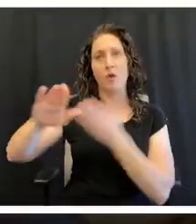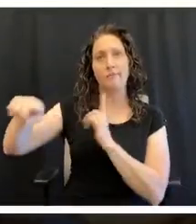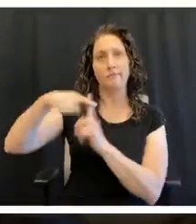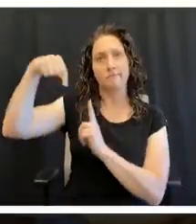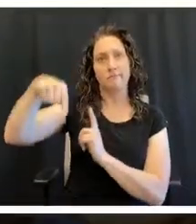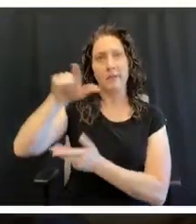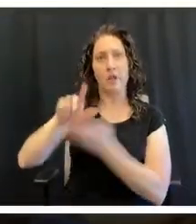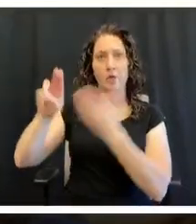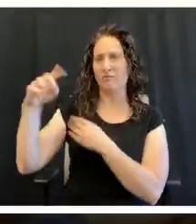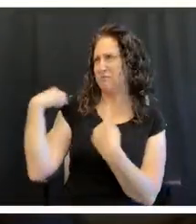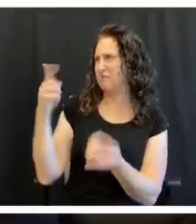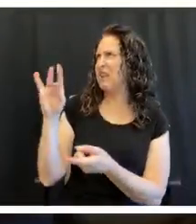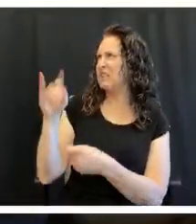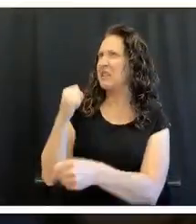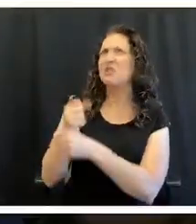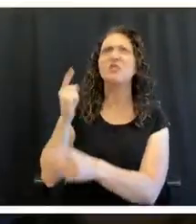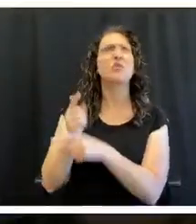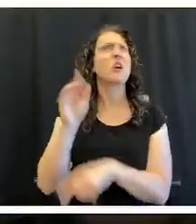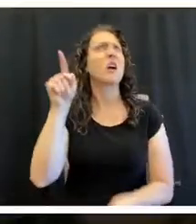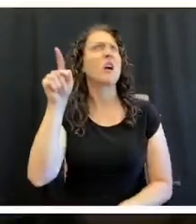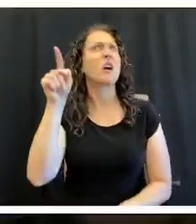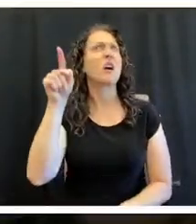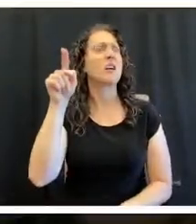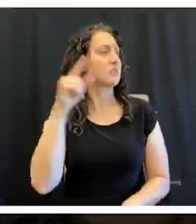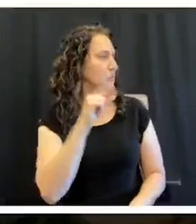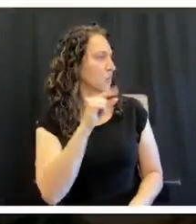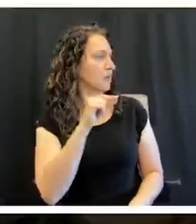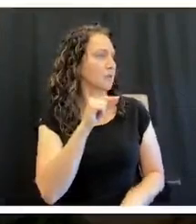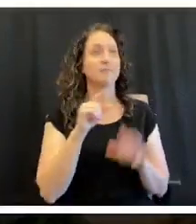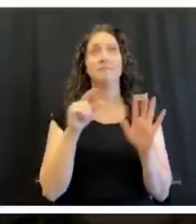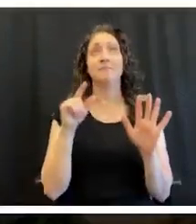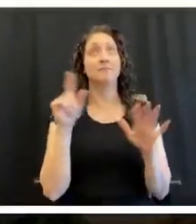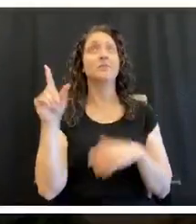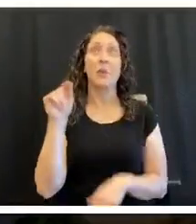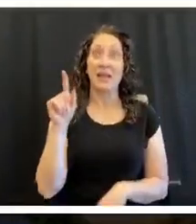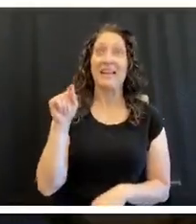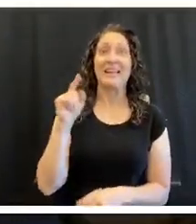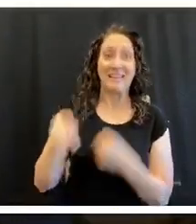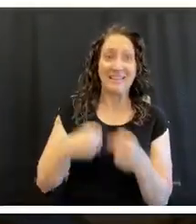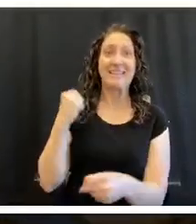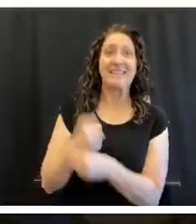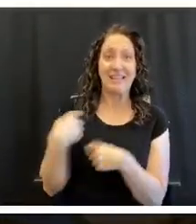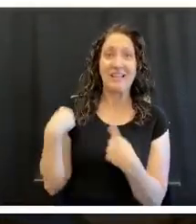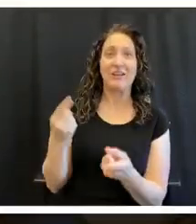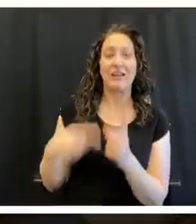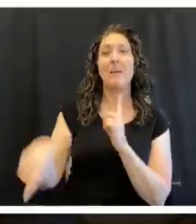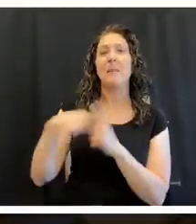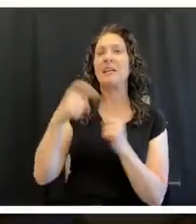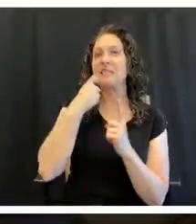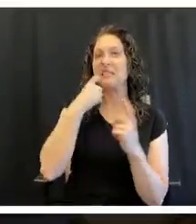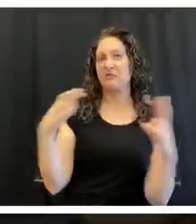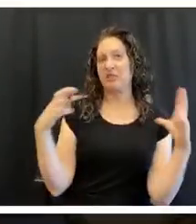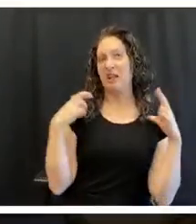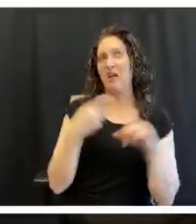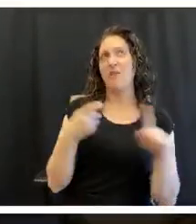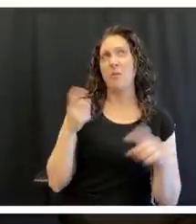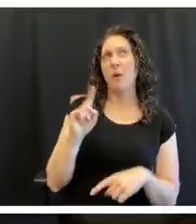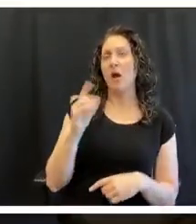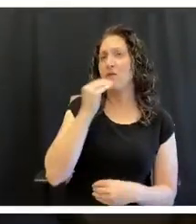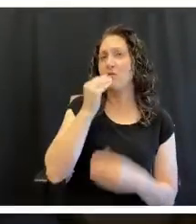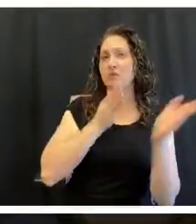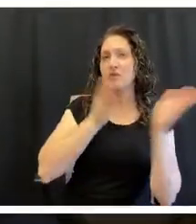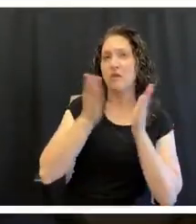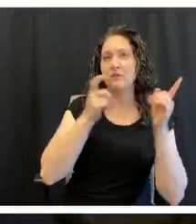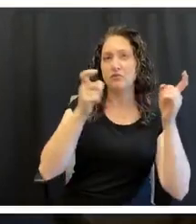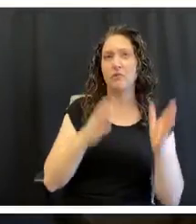for 18 years, Chef? Is that how long you've been? 20. 20 years. Plus, you just retired from food service director